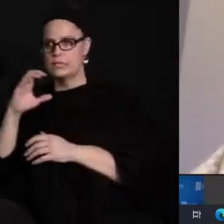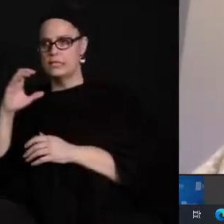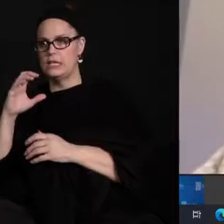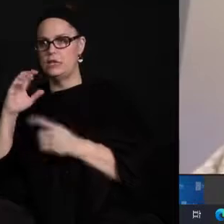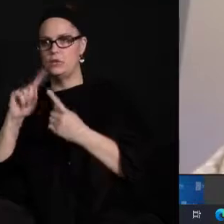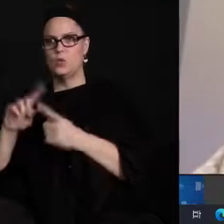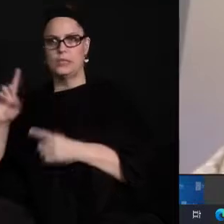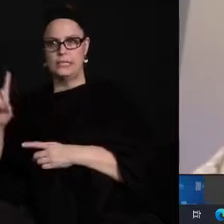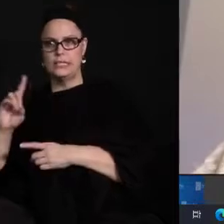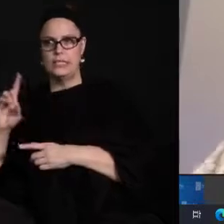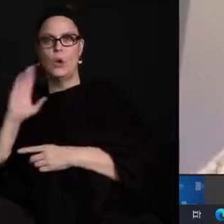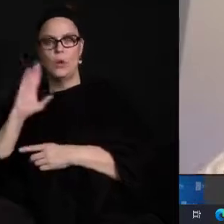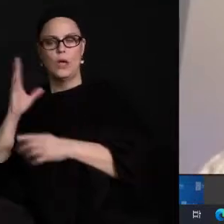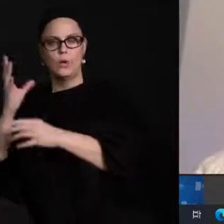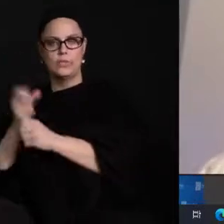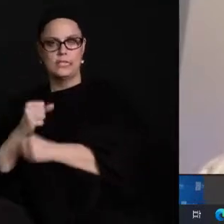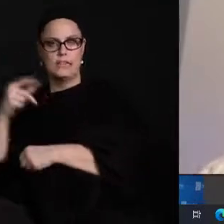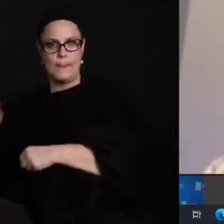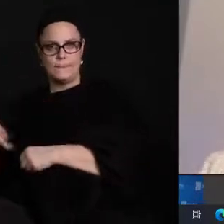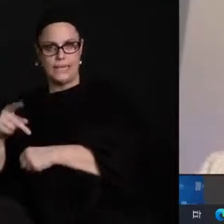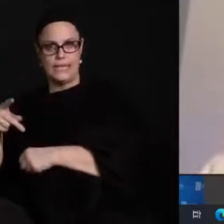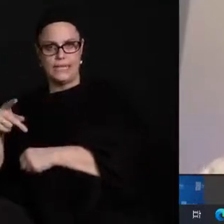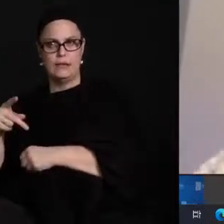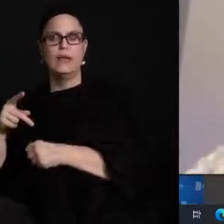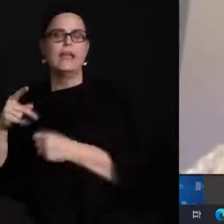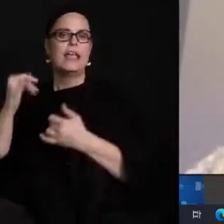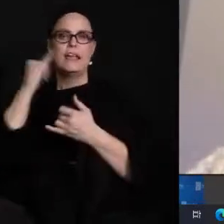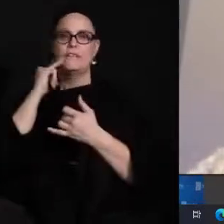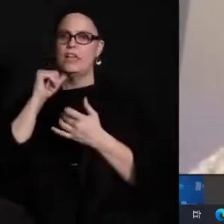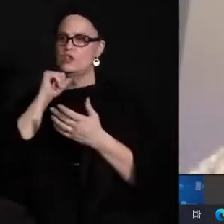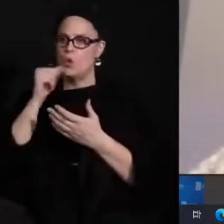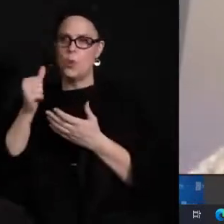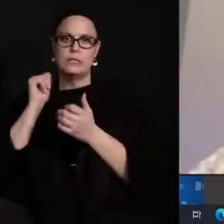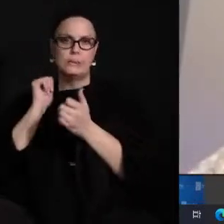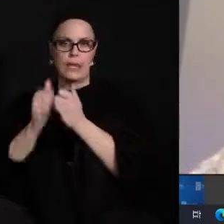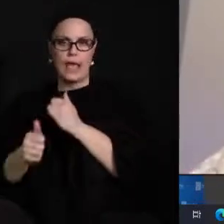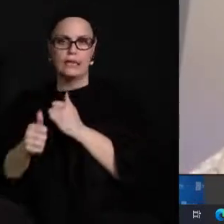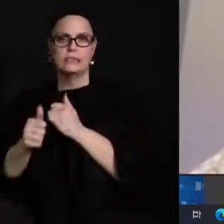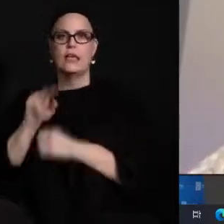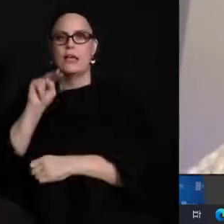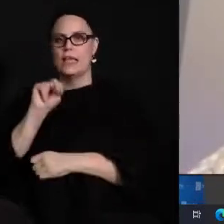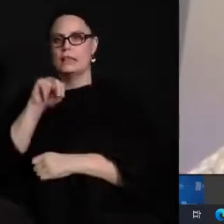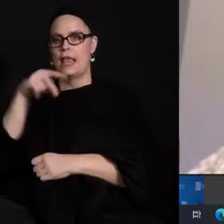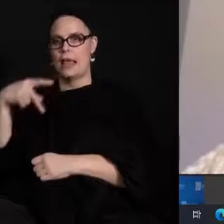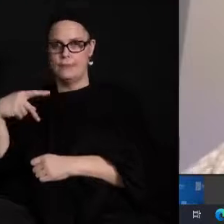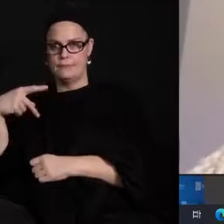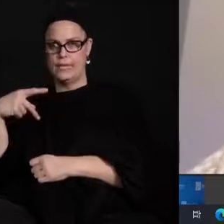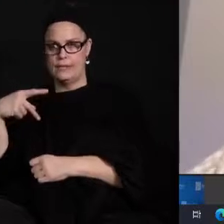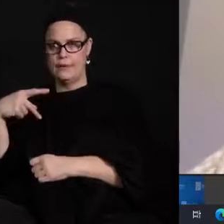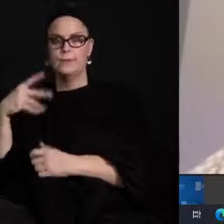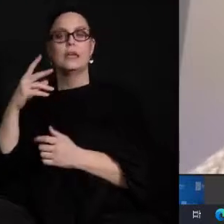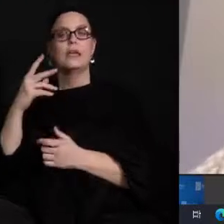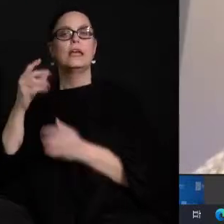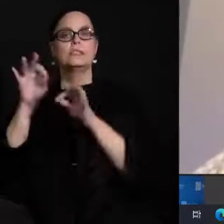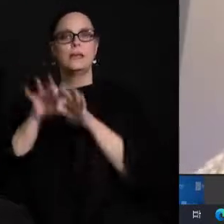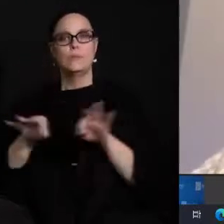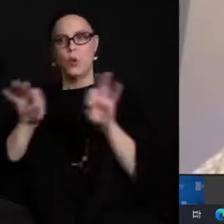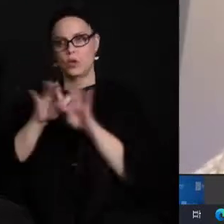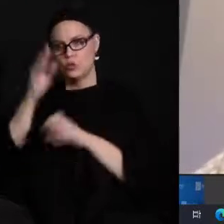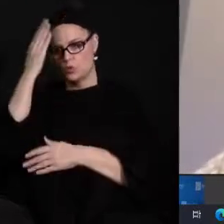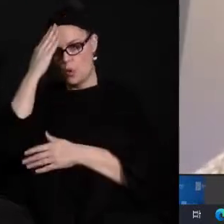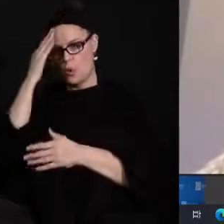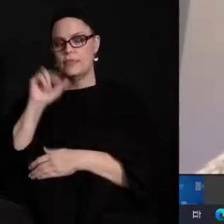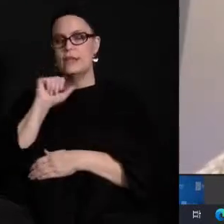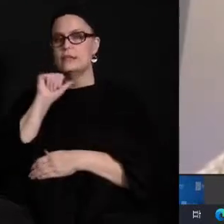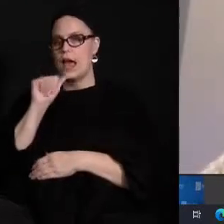to a d minus would get a p and then students who do not successfully pass their course would receive an np important to note that the np a